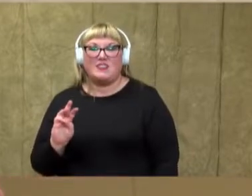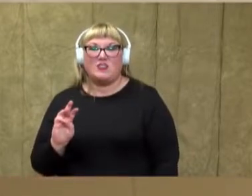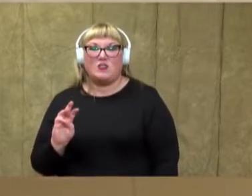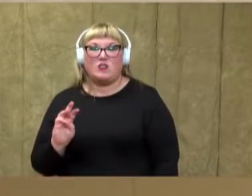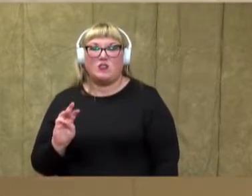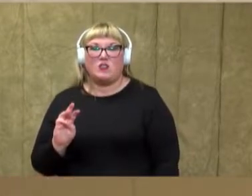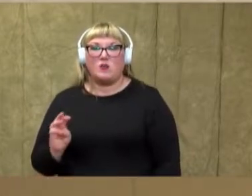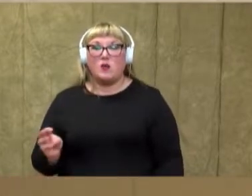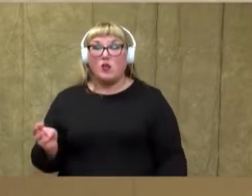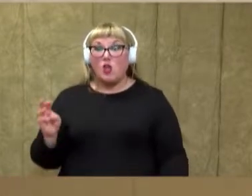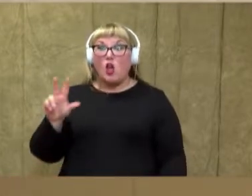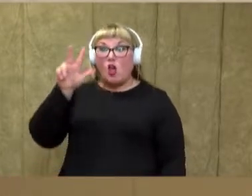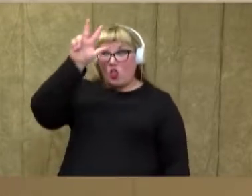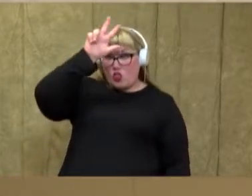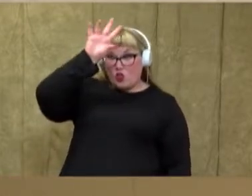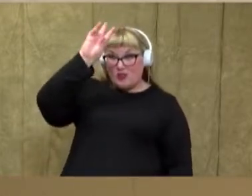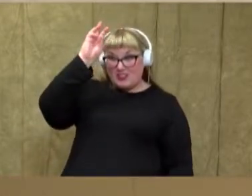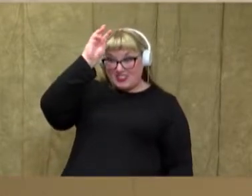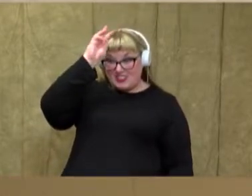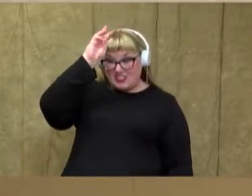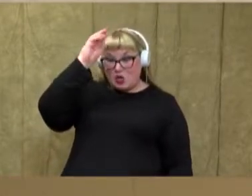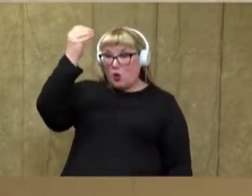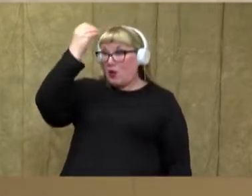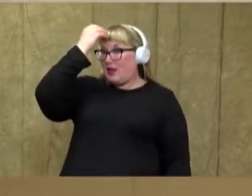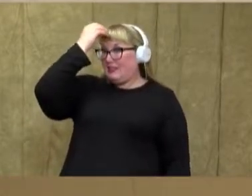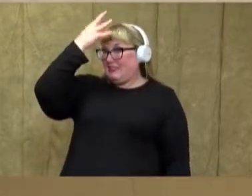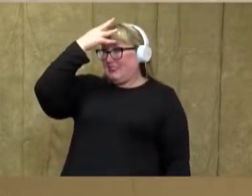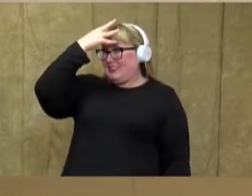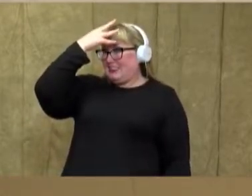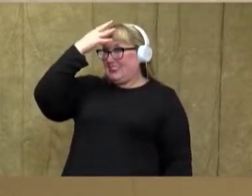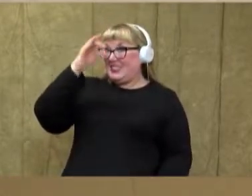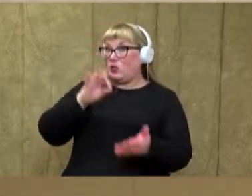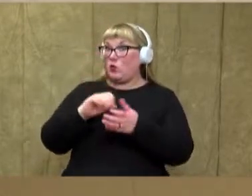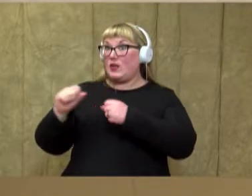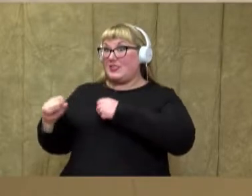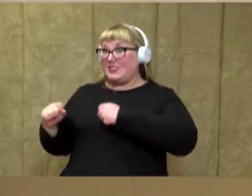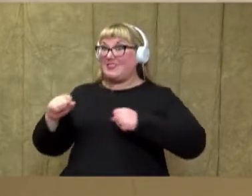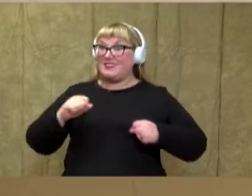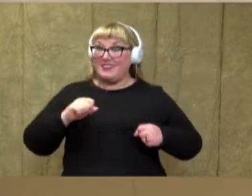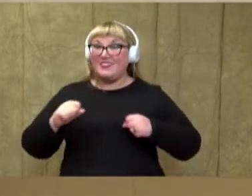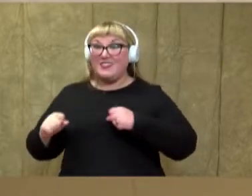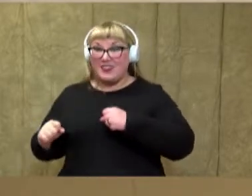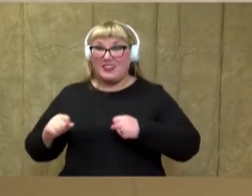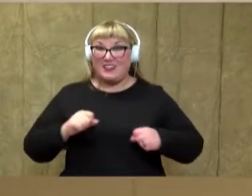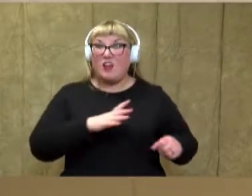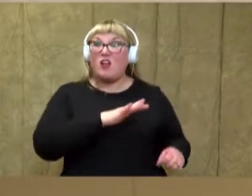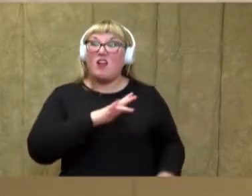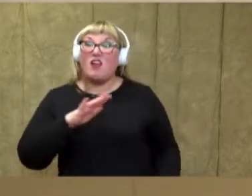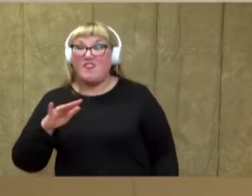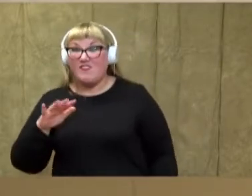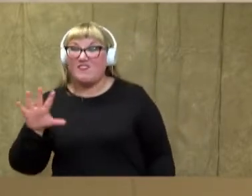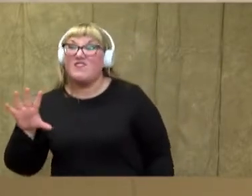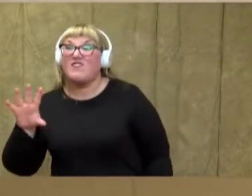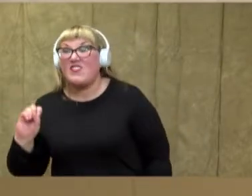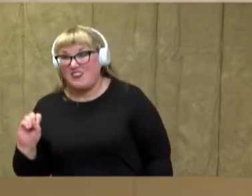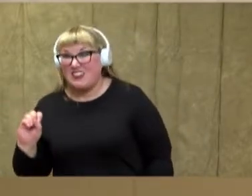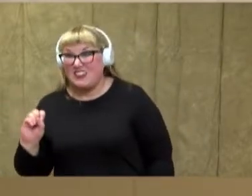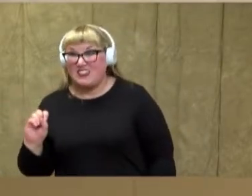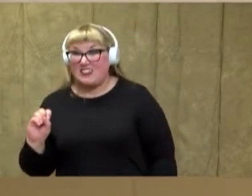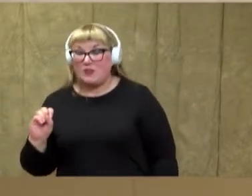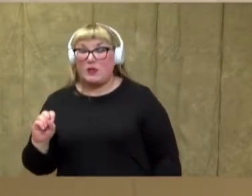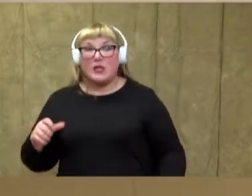We are going to pick up 36, put it in our head and twist all the way to 50.